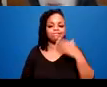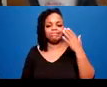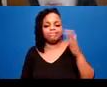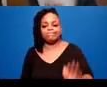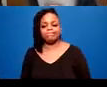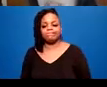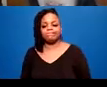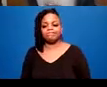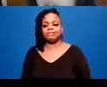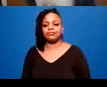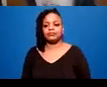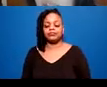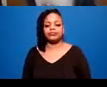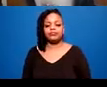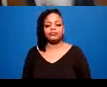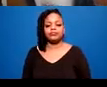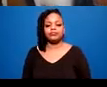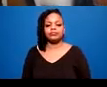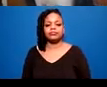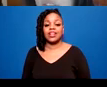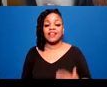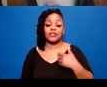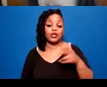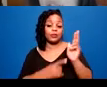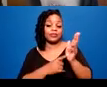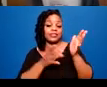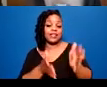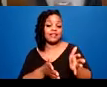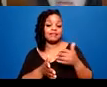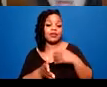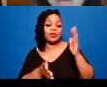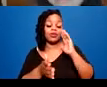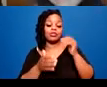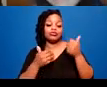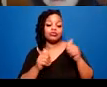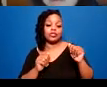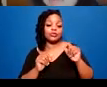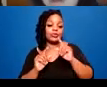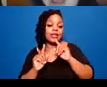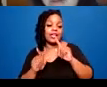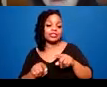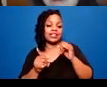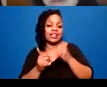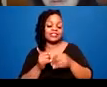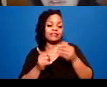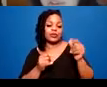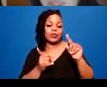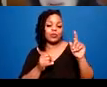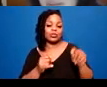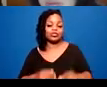We have three minutes left and I will try to cover the remaining questions that are here. Maya wrote,